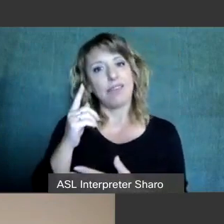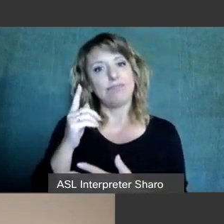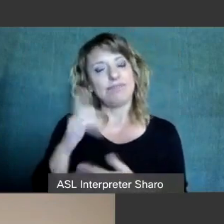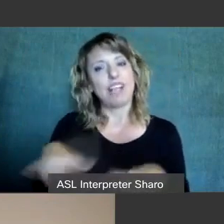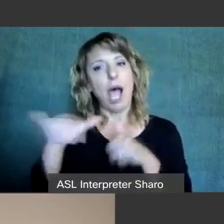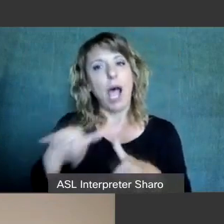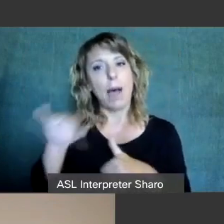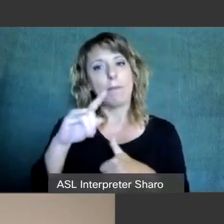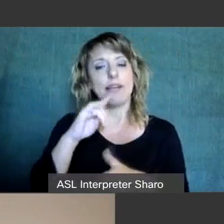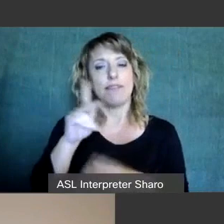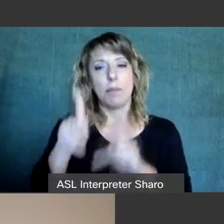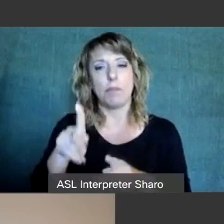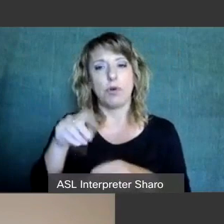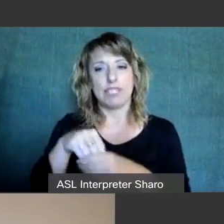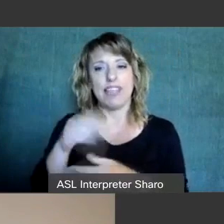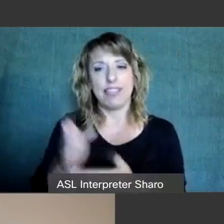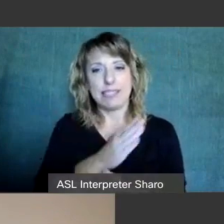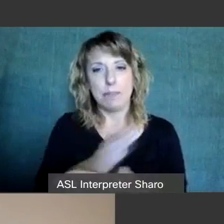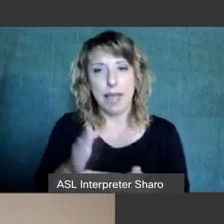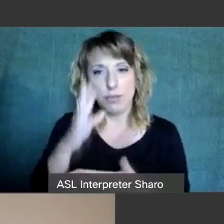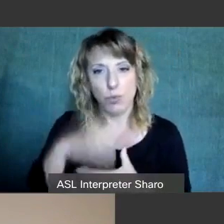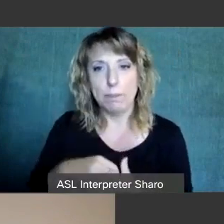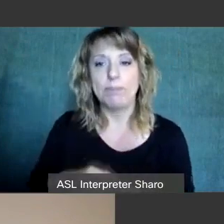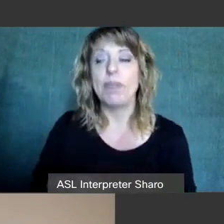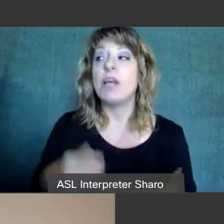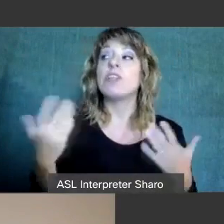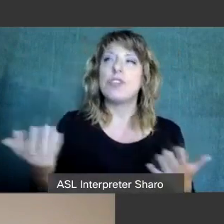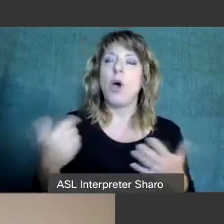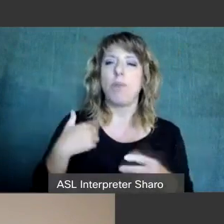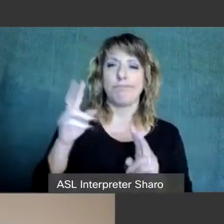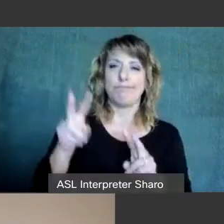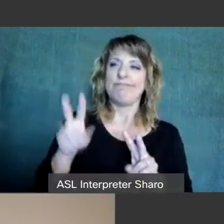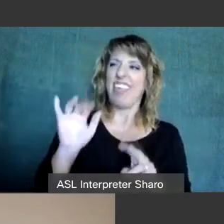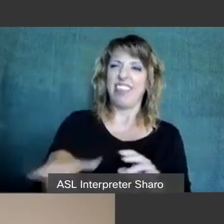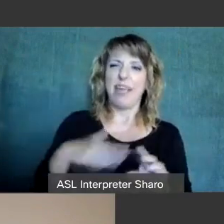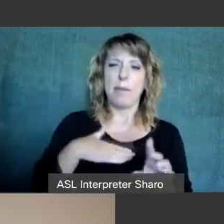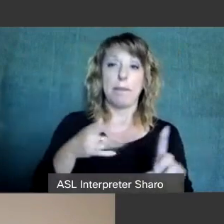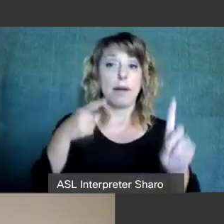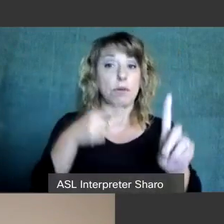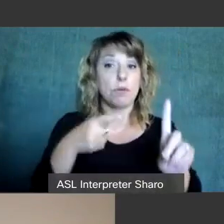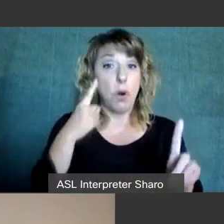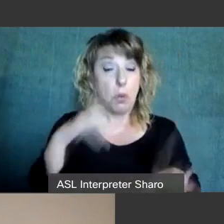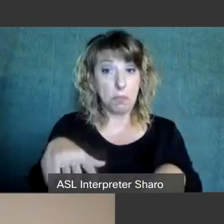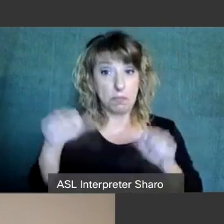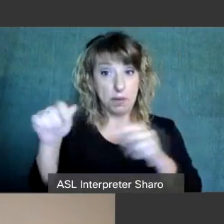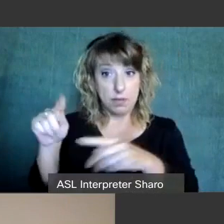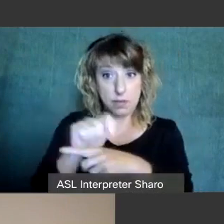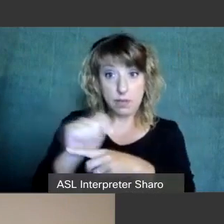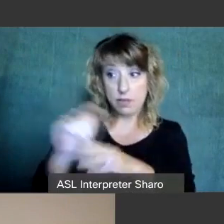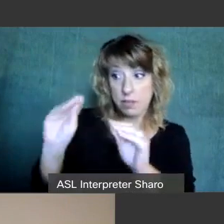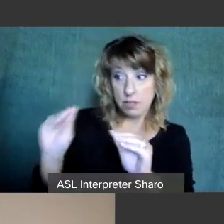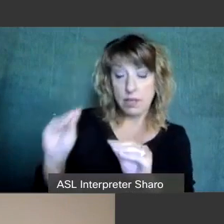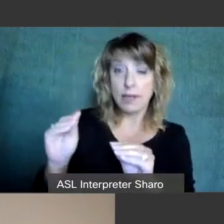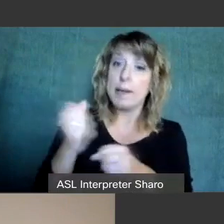situation. So I view that as my goal whenever we conduct these trainings to make sure